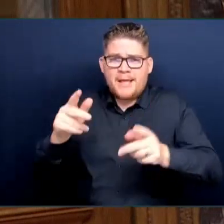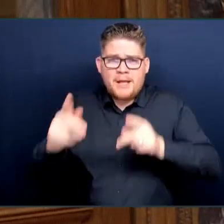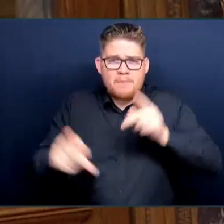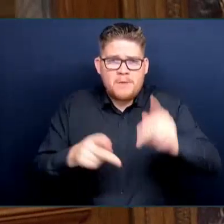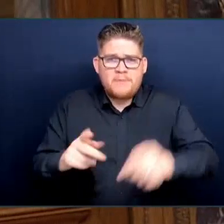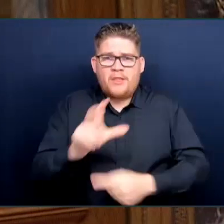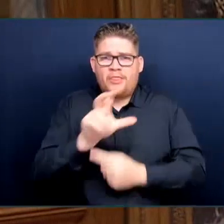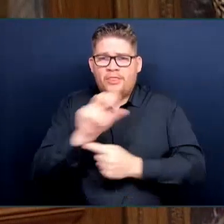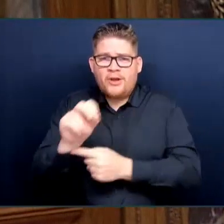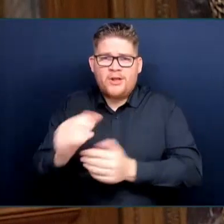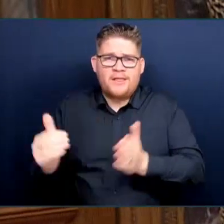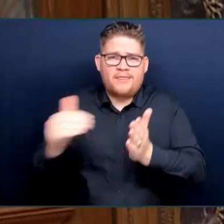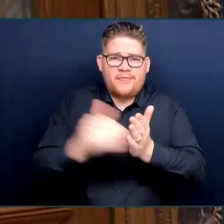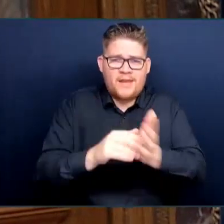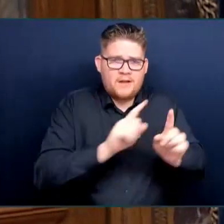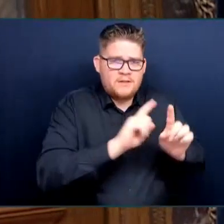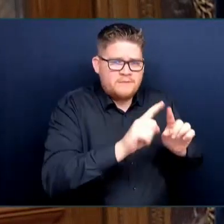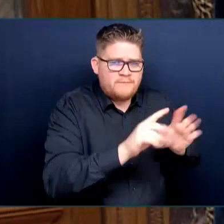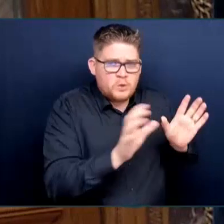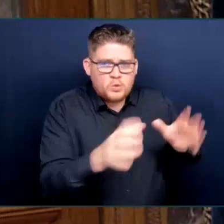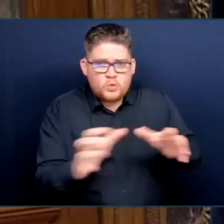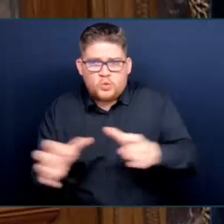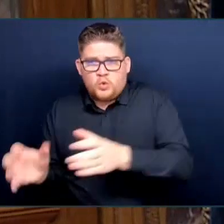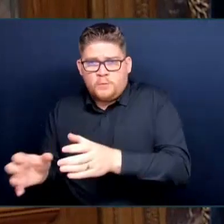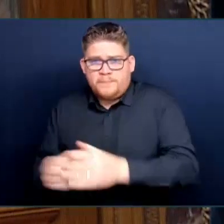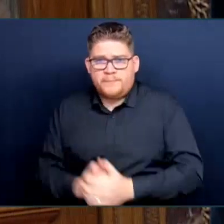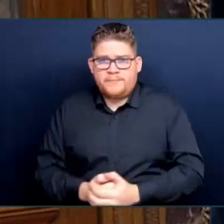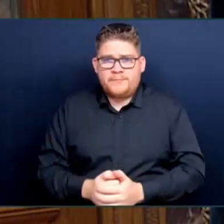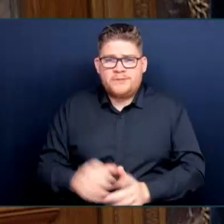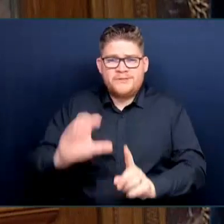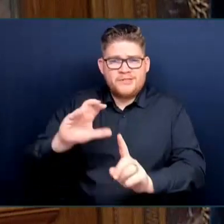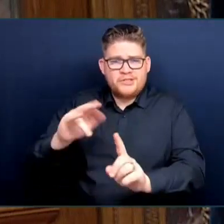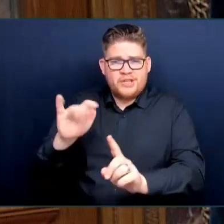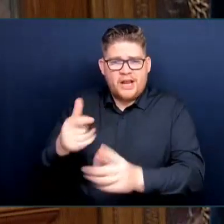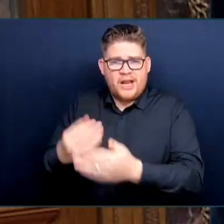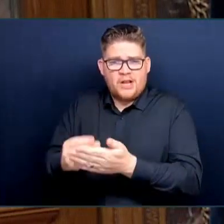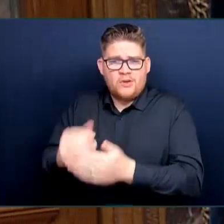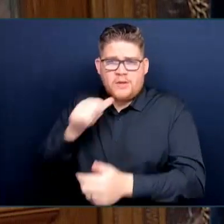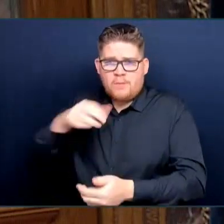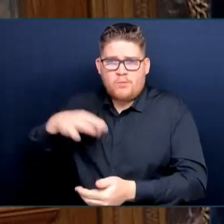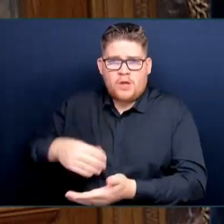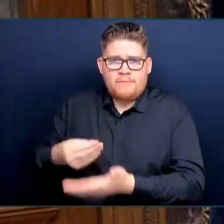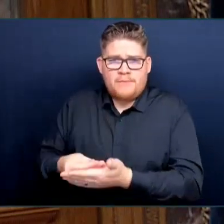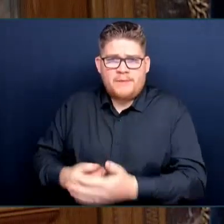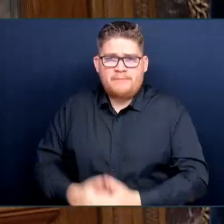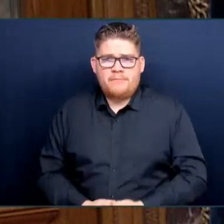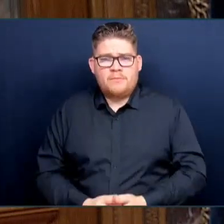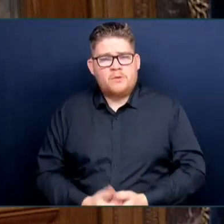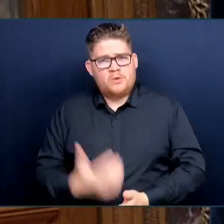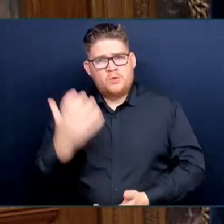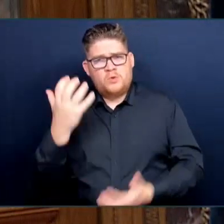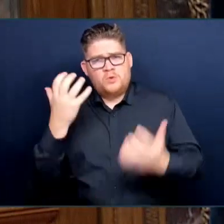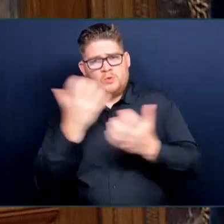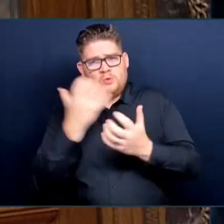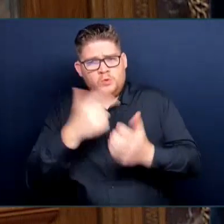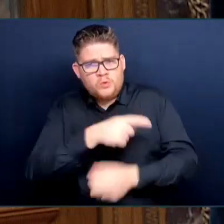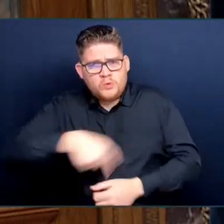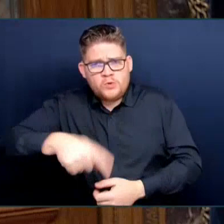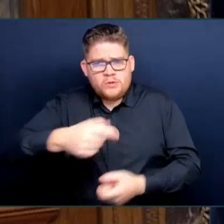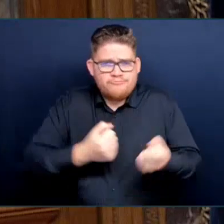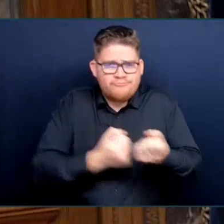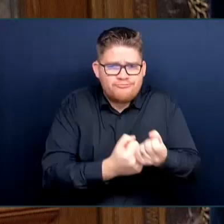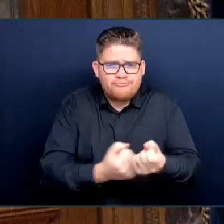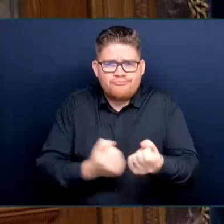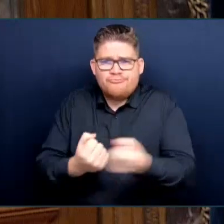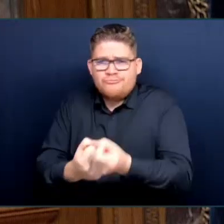It is an economic and social force in the province, helping individuals, families, children, and seniors by providing